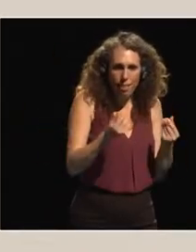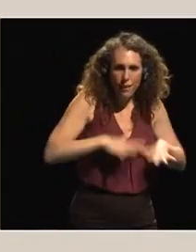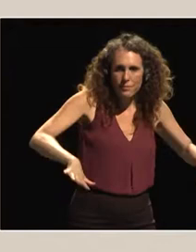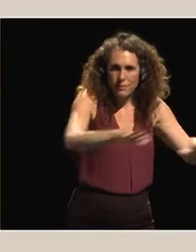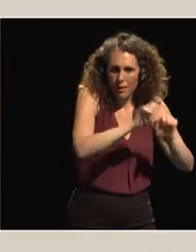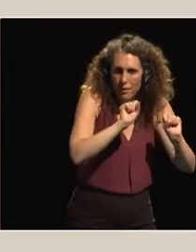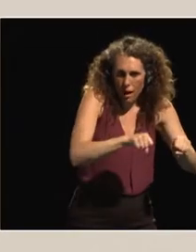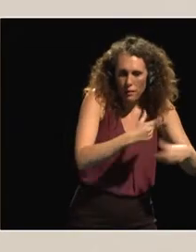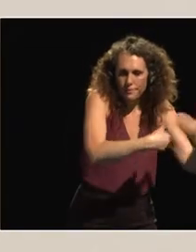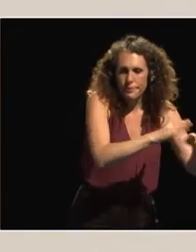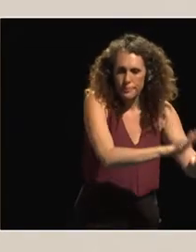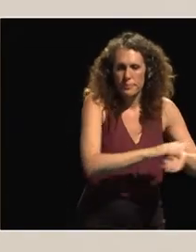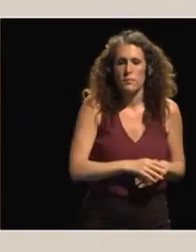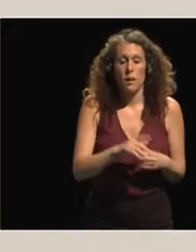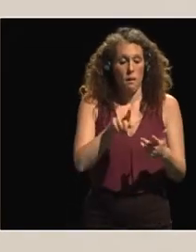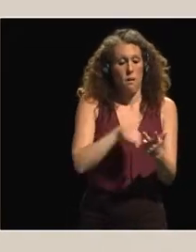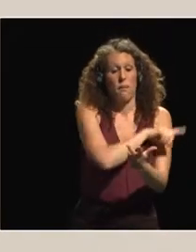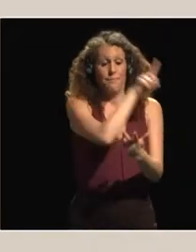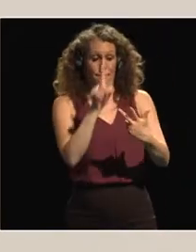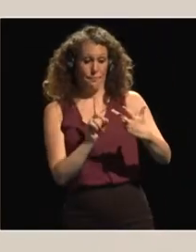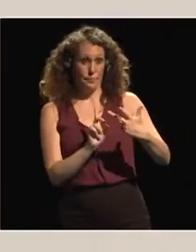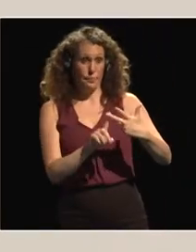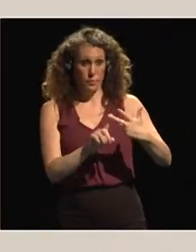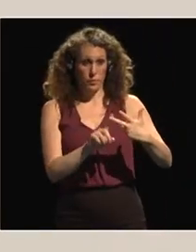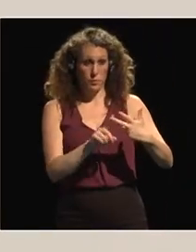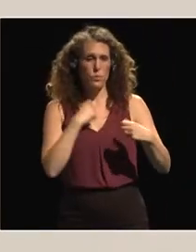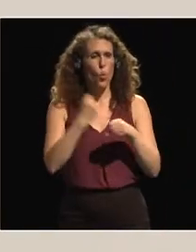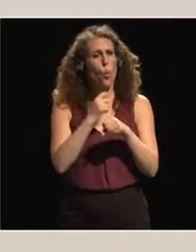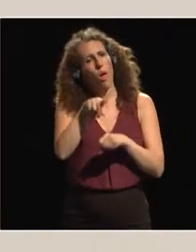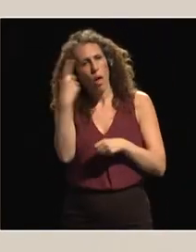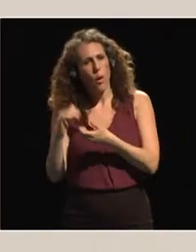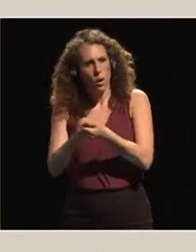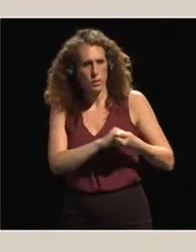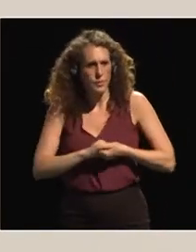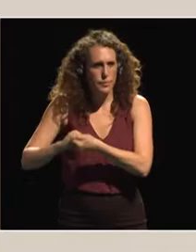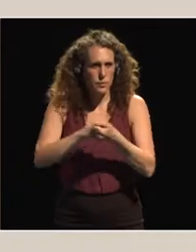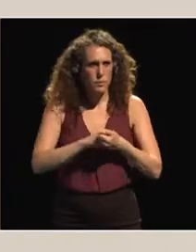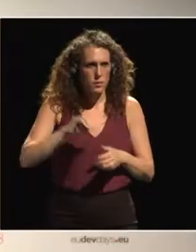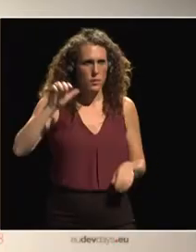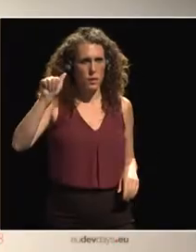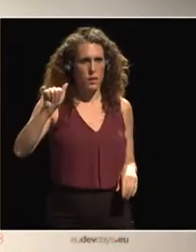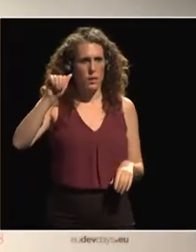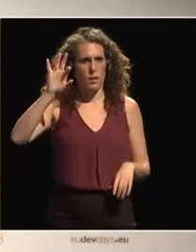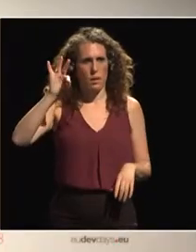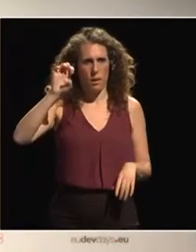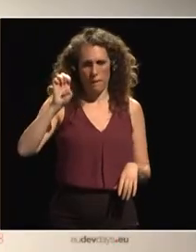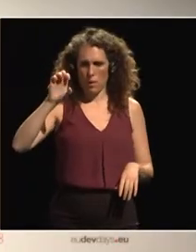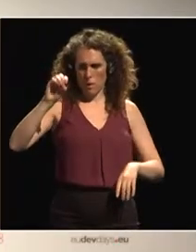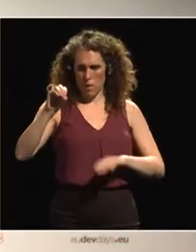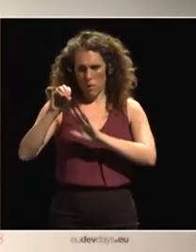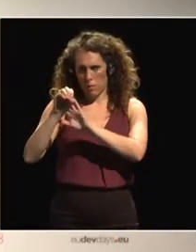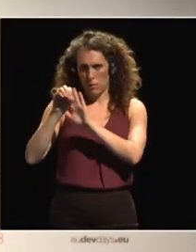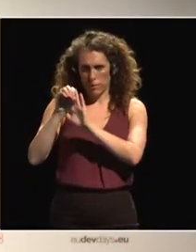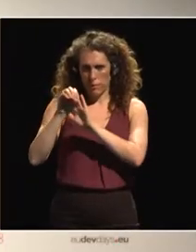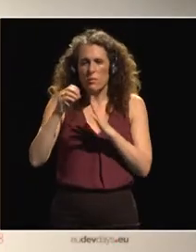is that we are trying to work now with EFEO to see how we can bring research, you know,